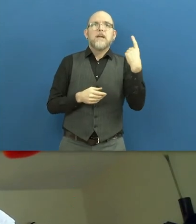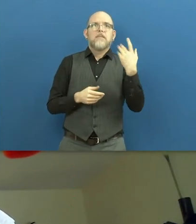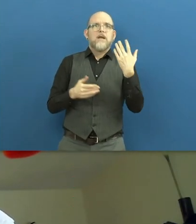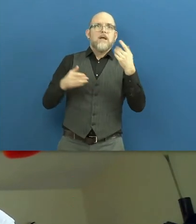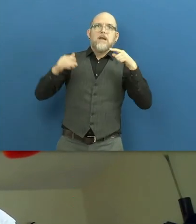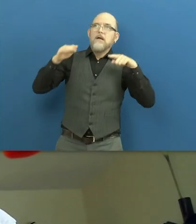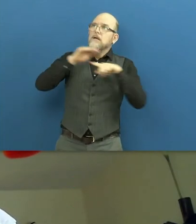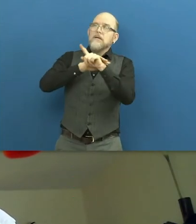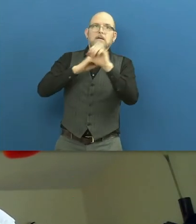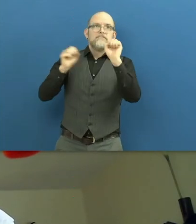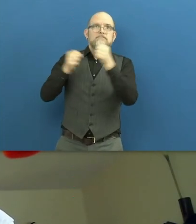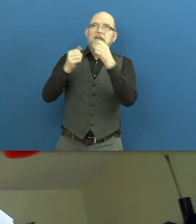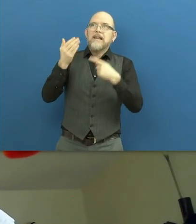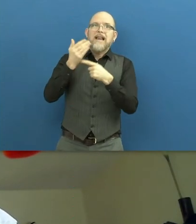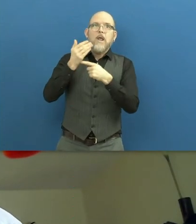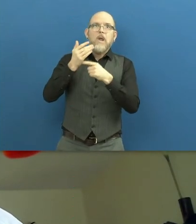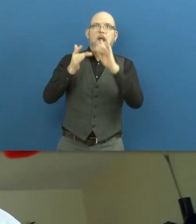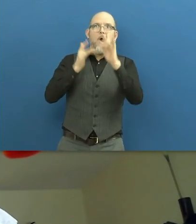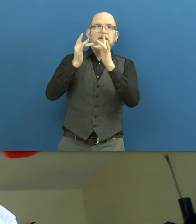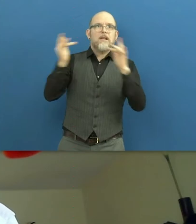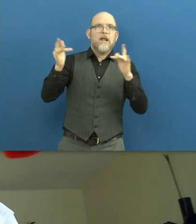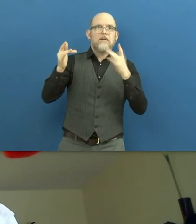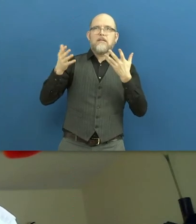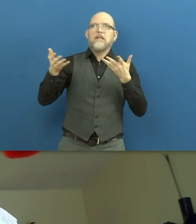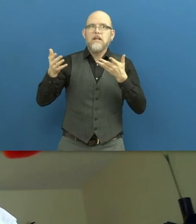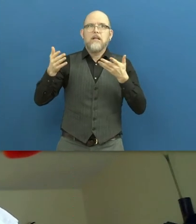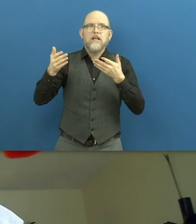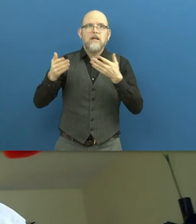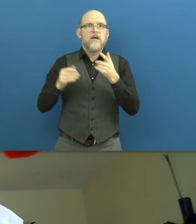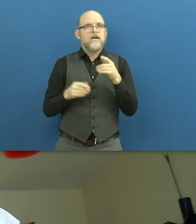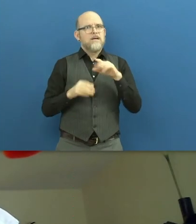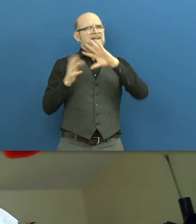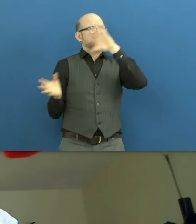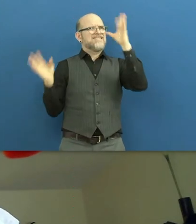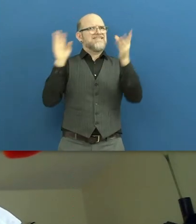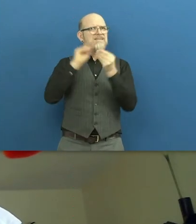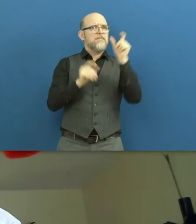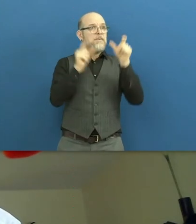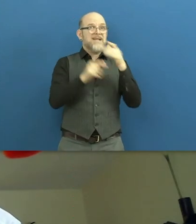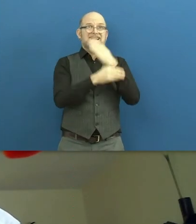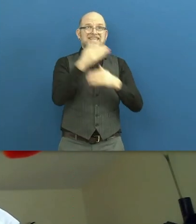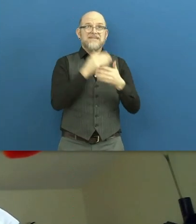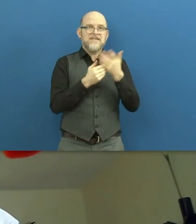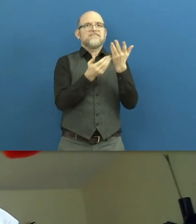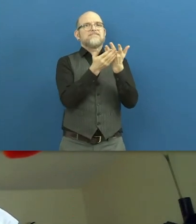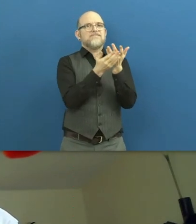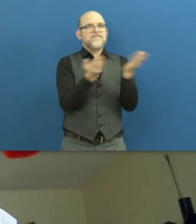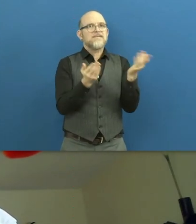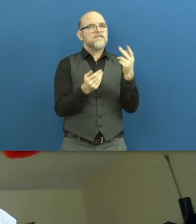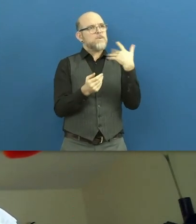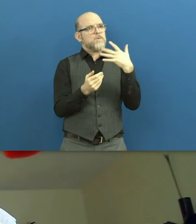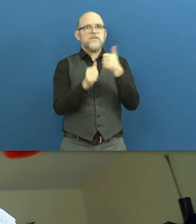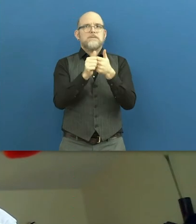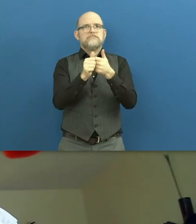to access online activities. More generally, with or without pandemic, persons with disabilities are facing